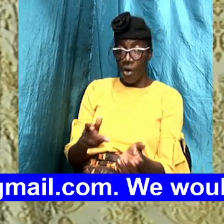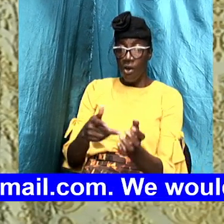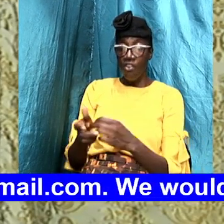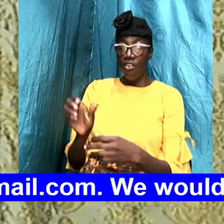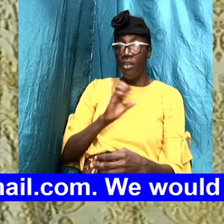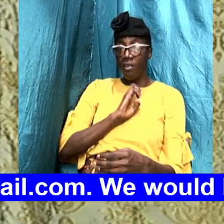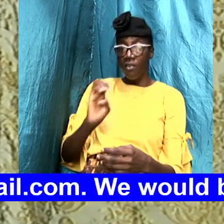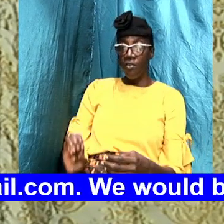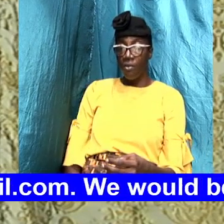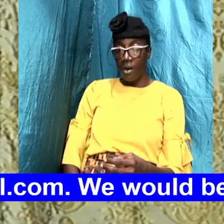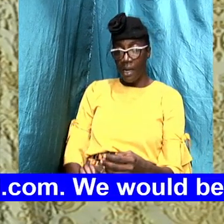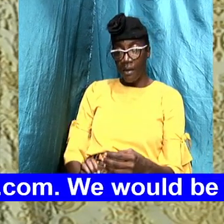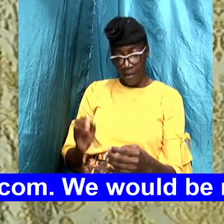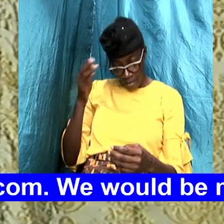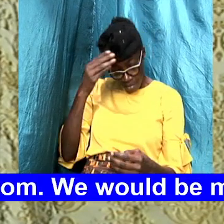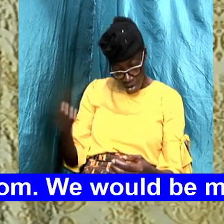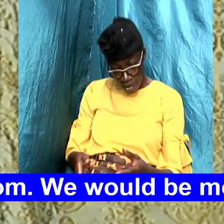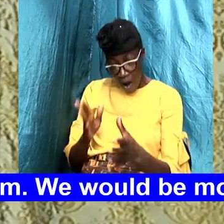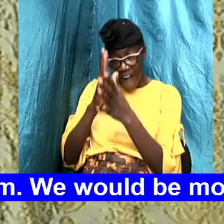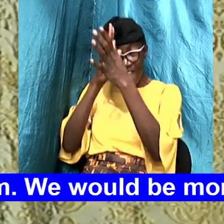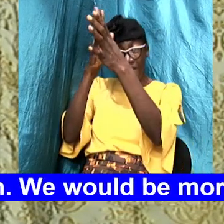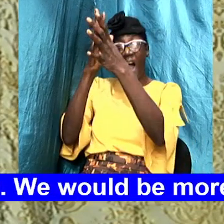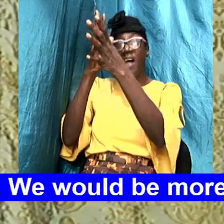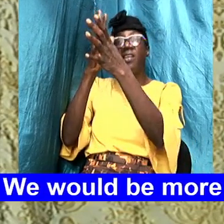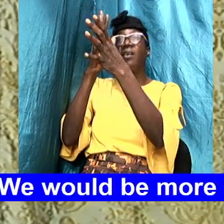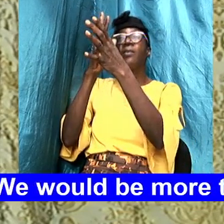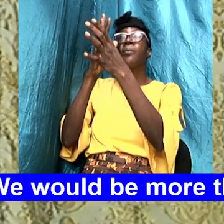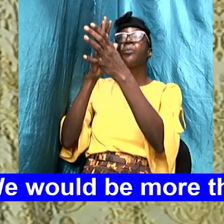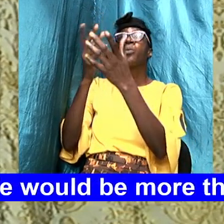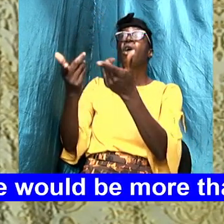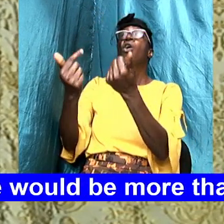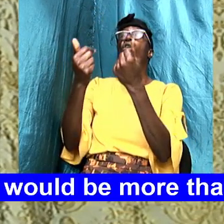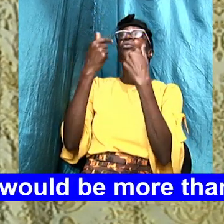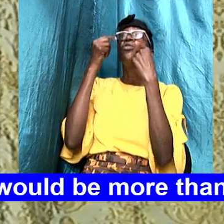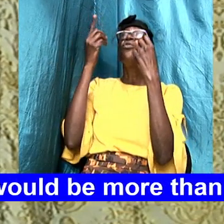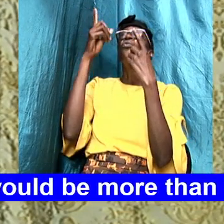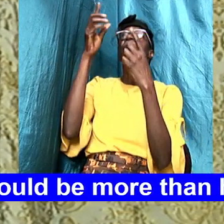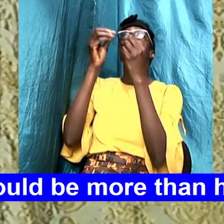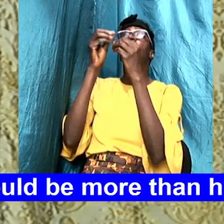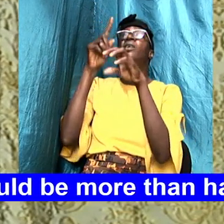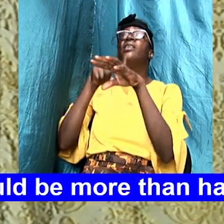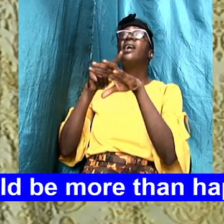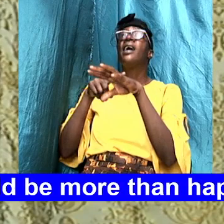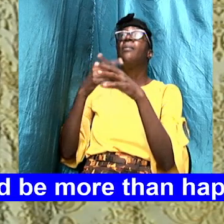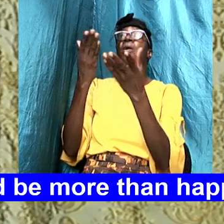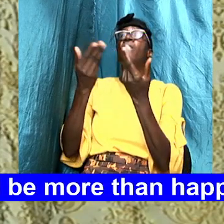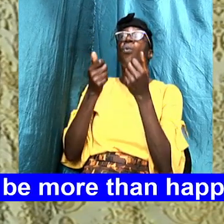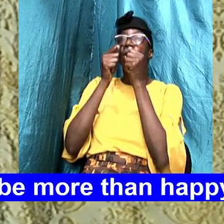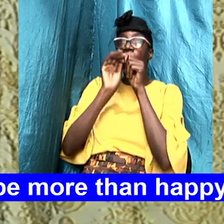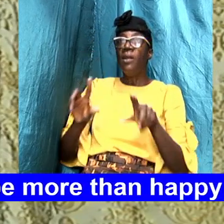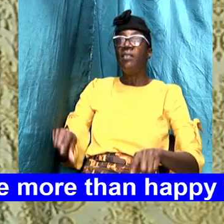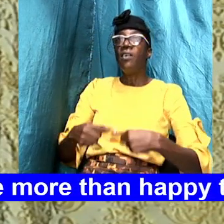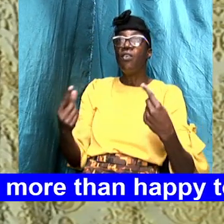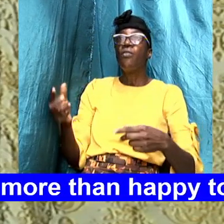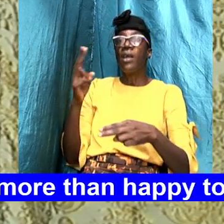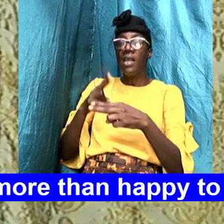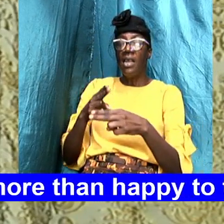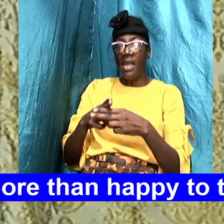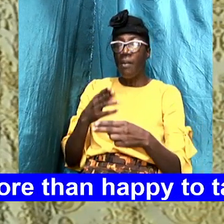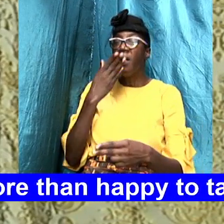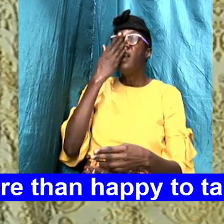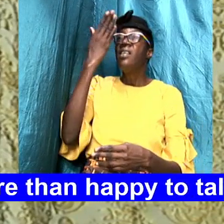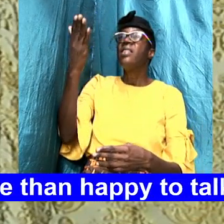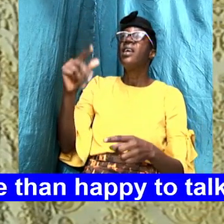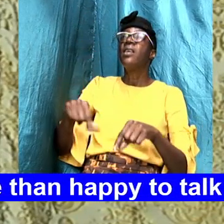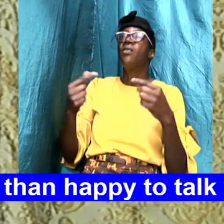Christ just bow your heads father we come to you one more time and we want to bless your great name again we thank